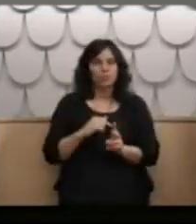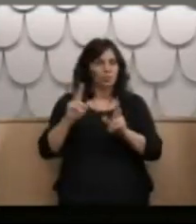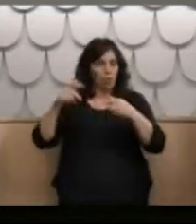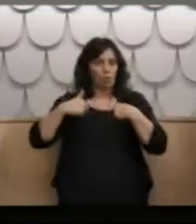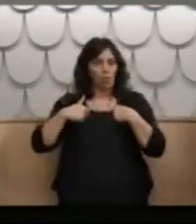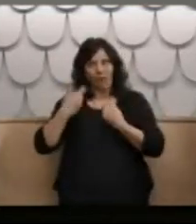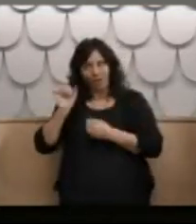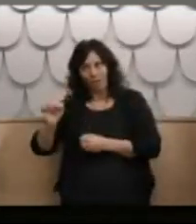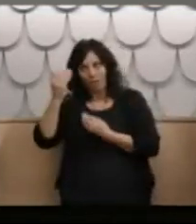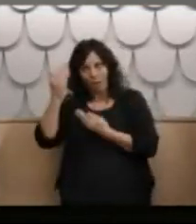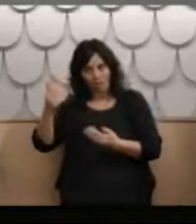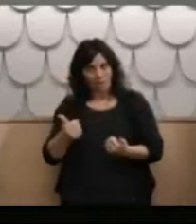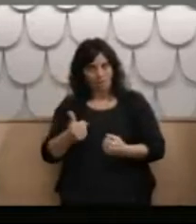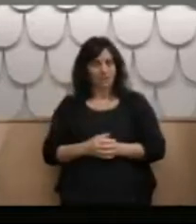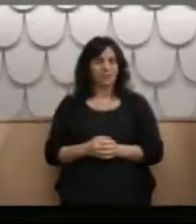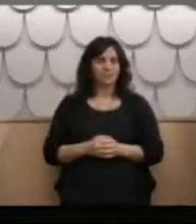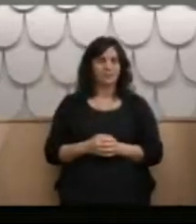Alright. I'll leave you to Miss Joychild.